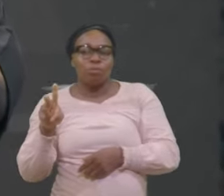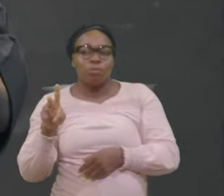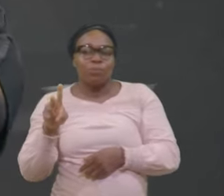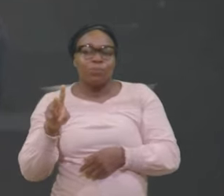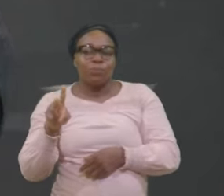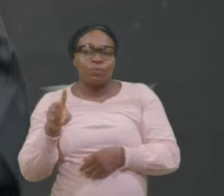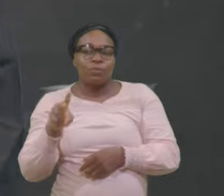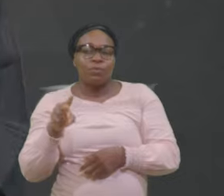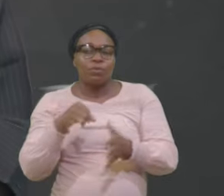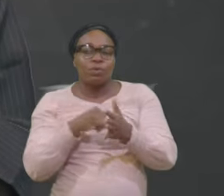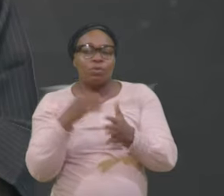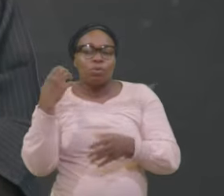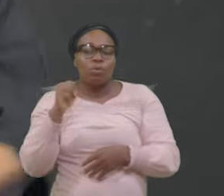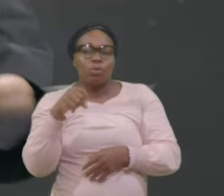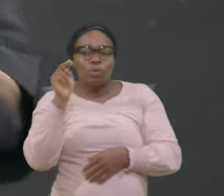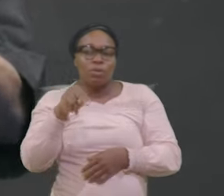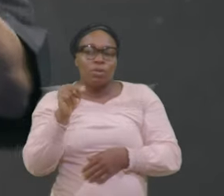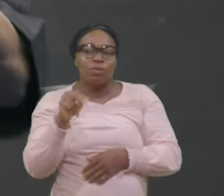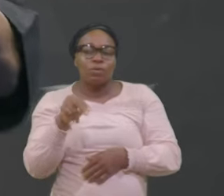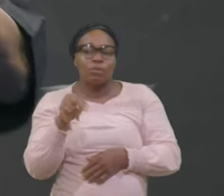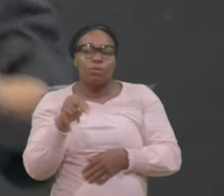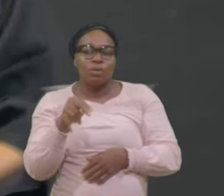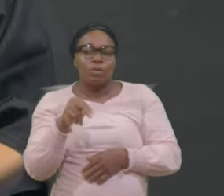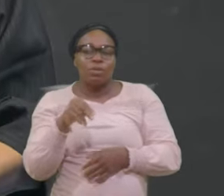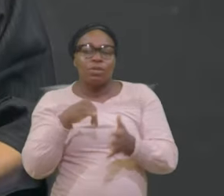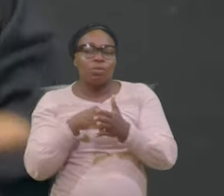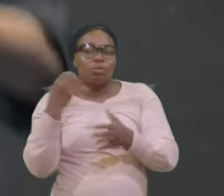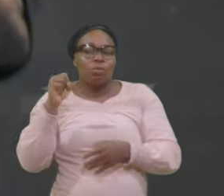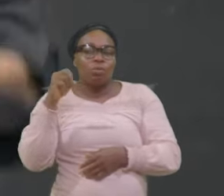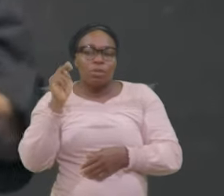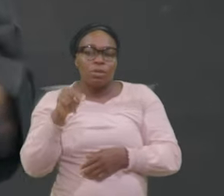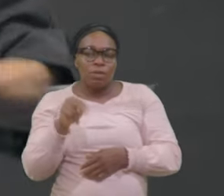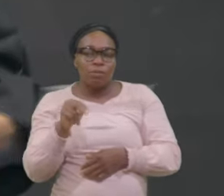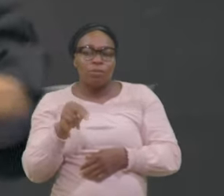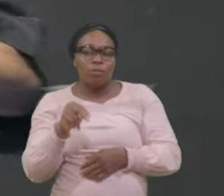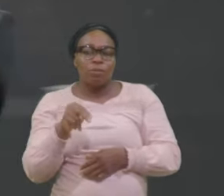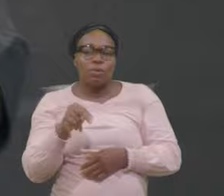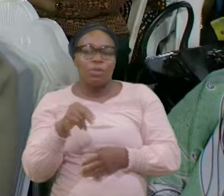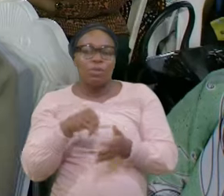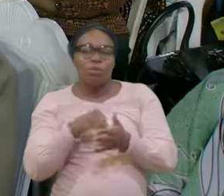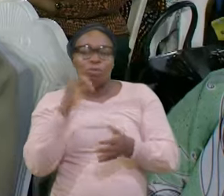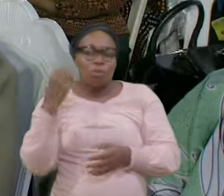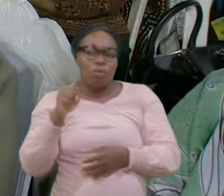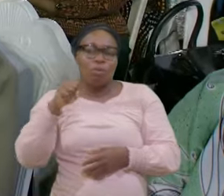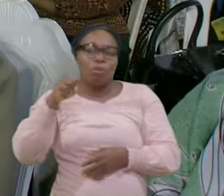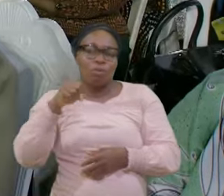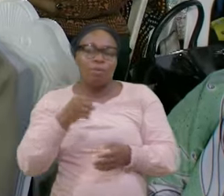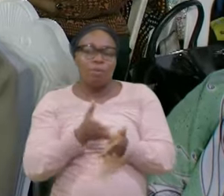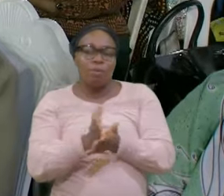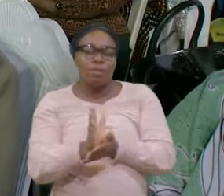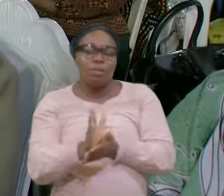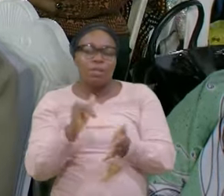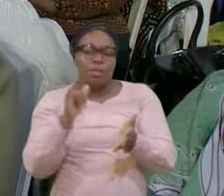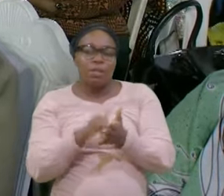was necessary It was needful It was made It was right That